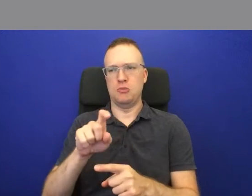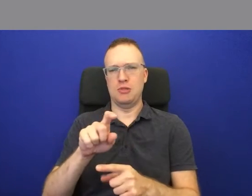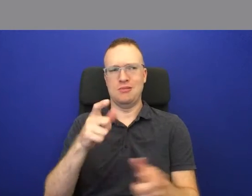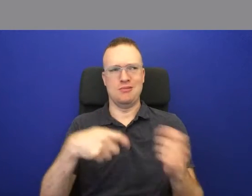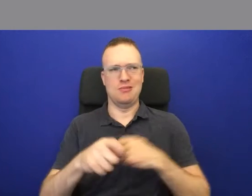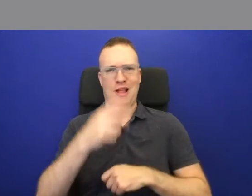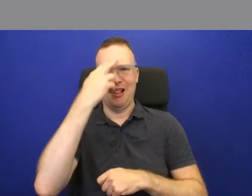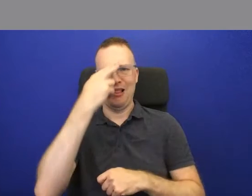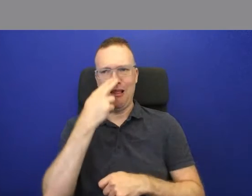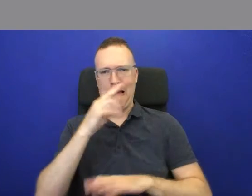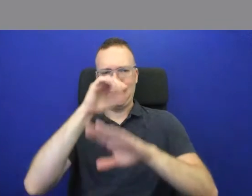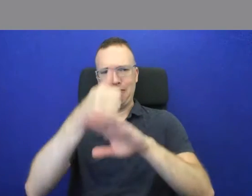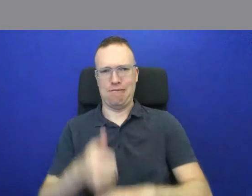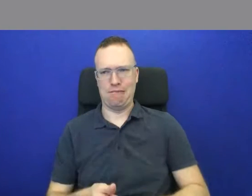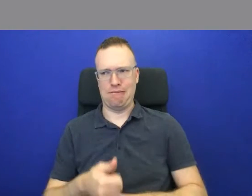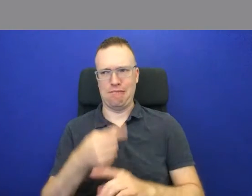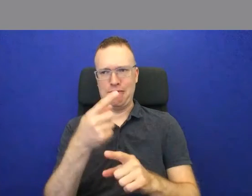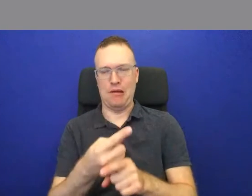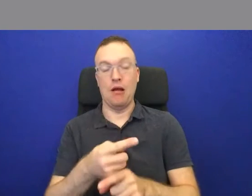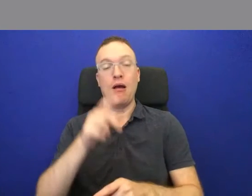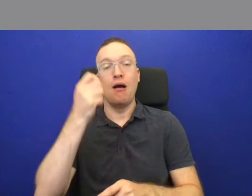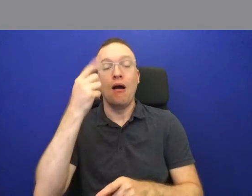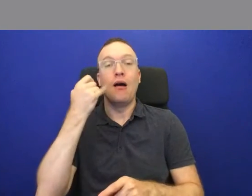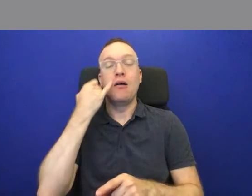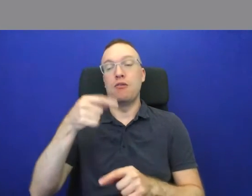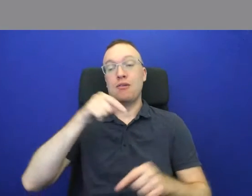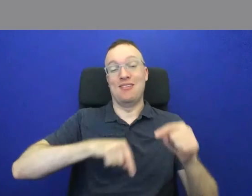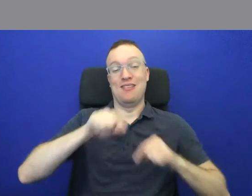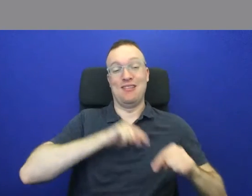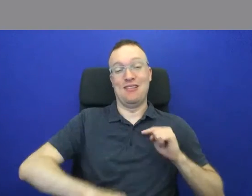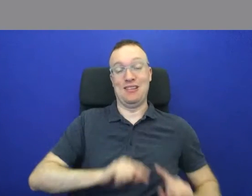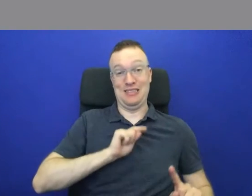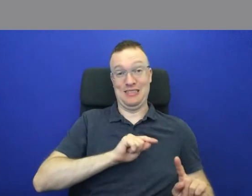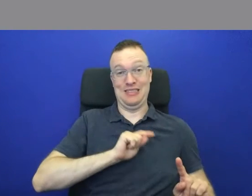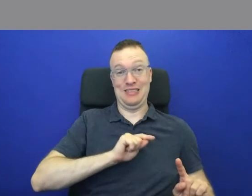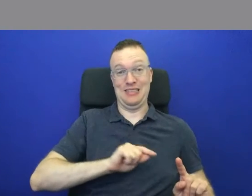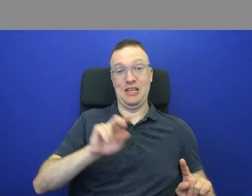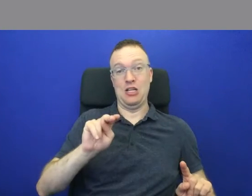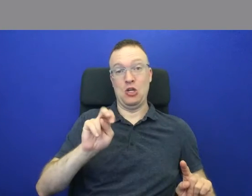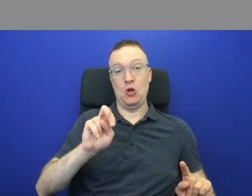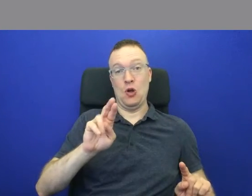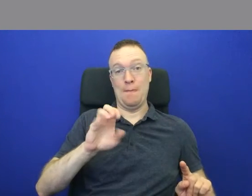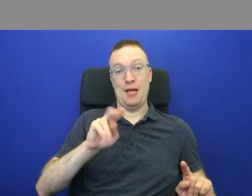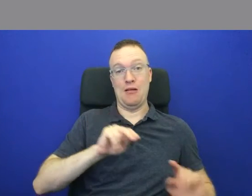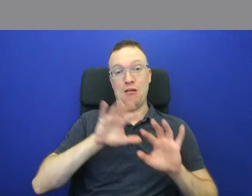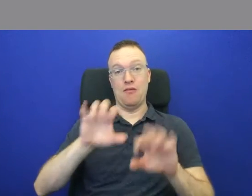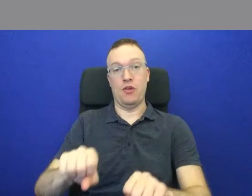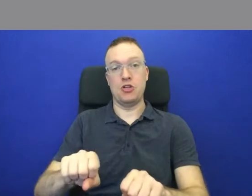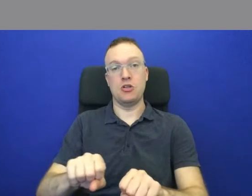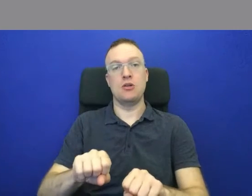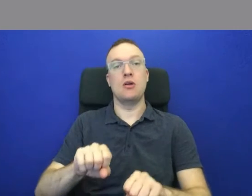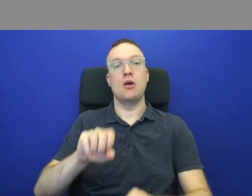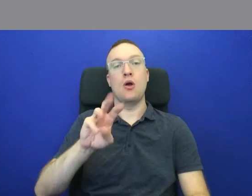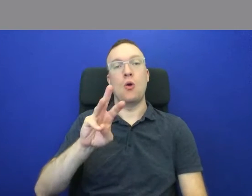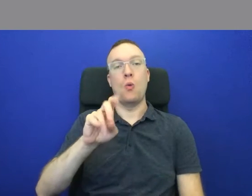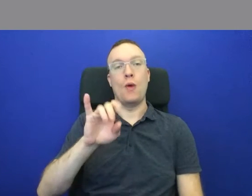create these texts. But if we go back to the Norman invasion when William the Conqueror